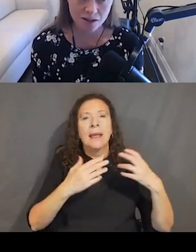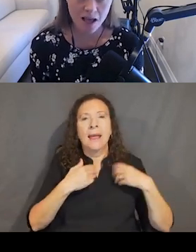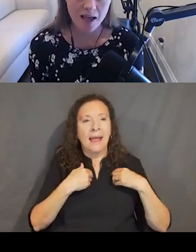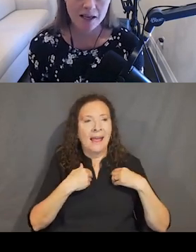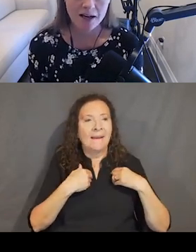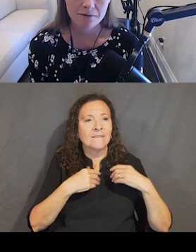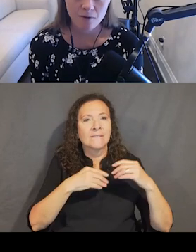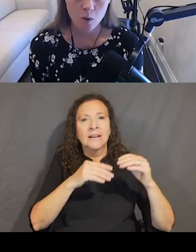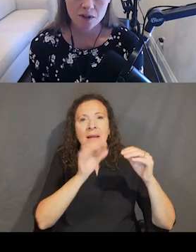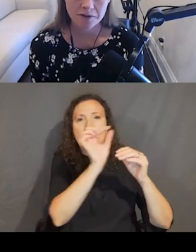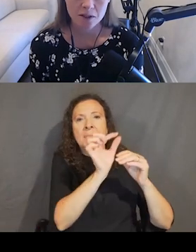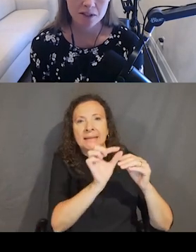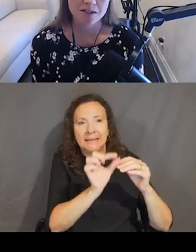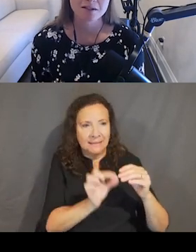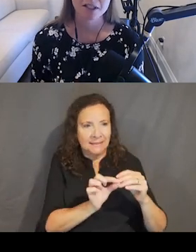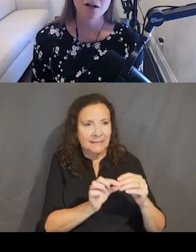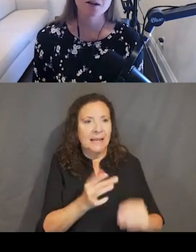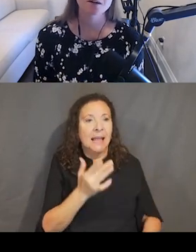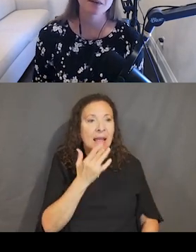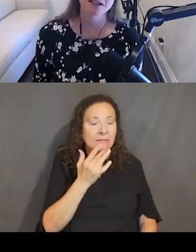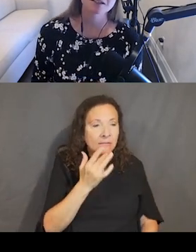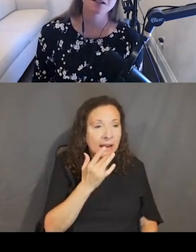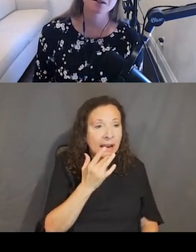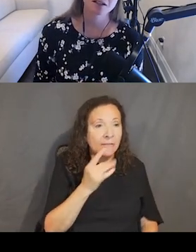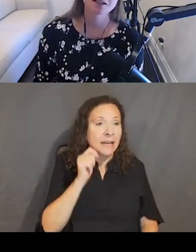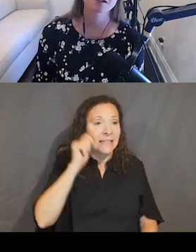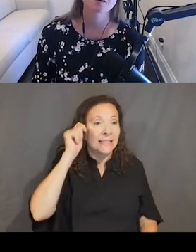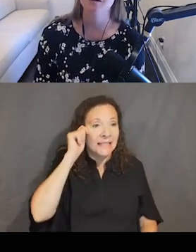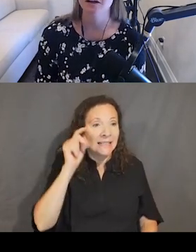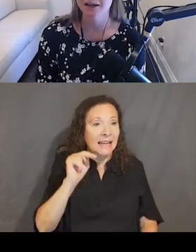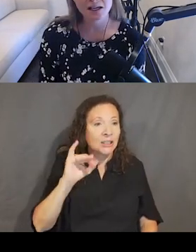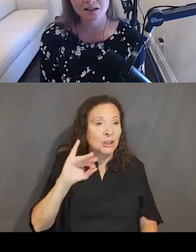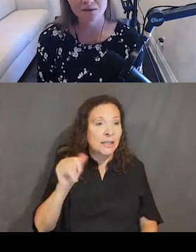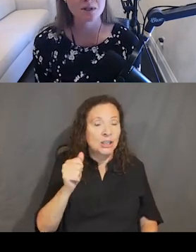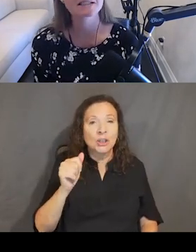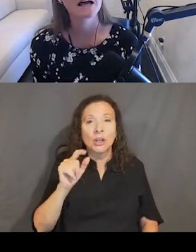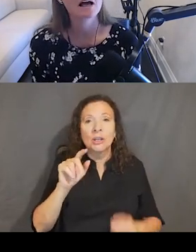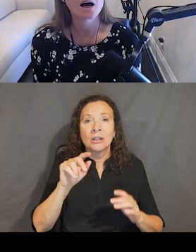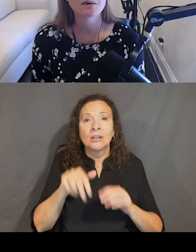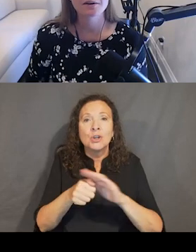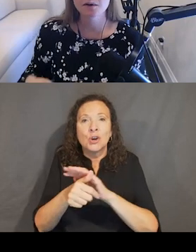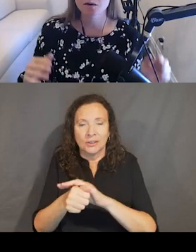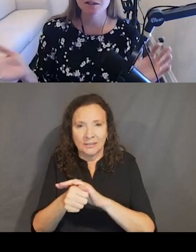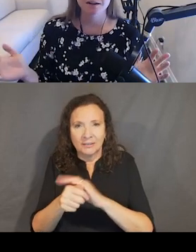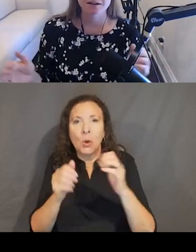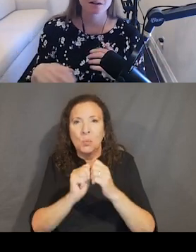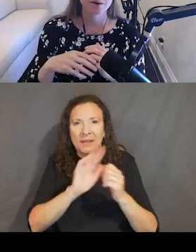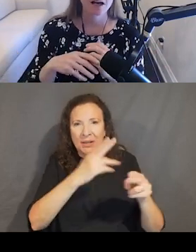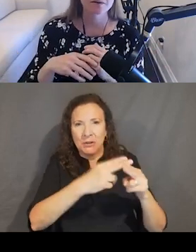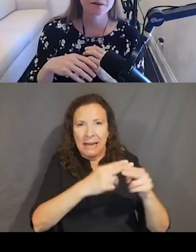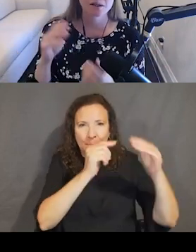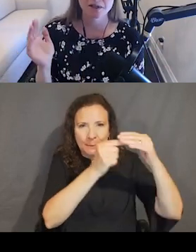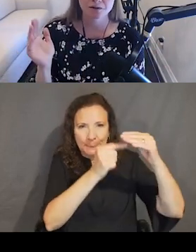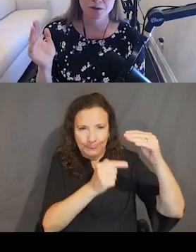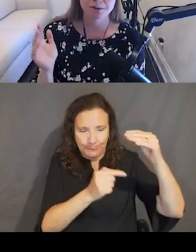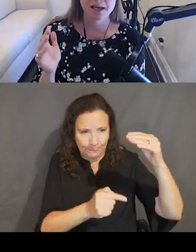Turtle. And I have four radio buttons. Leonardo, Michelangelo, Donatello, and Raphael, of course. The flow goes like this. We